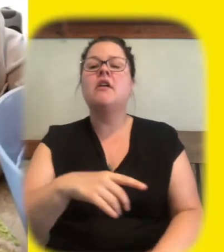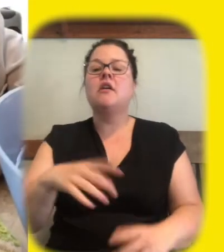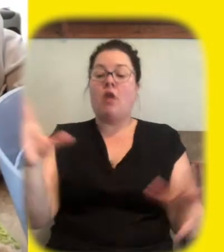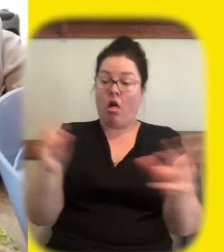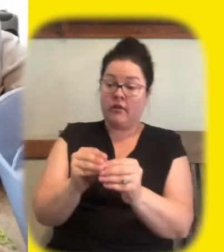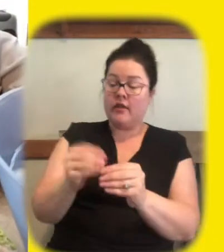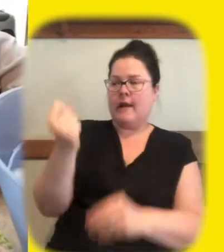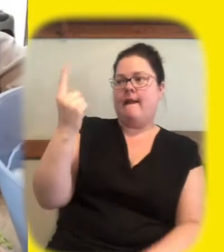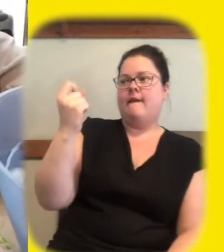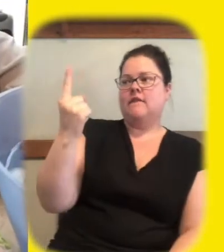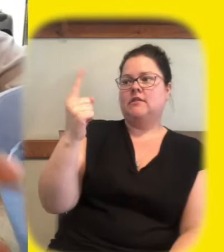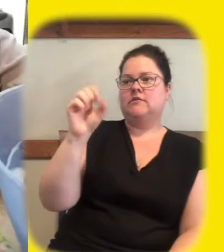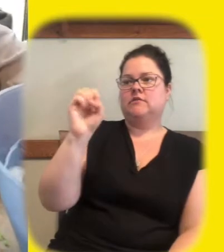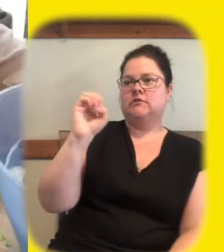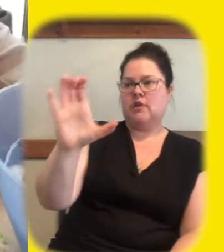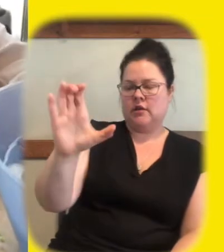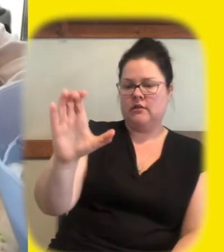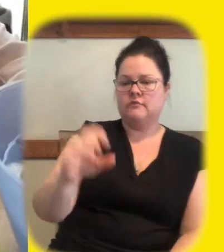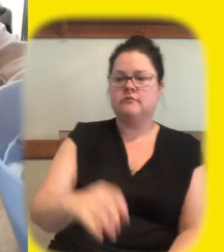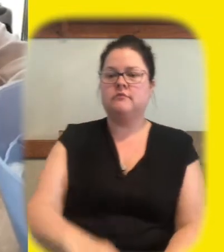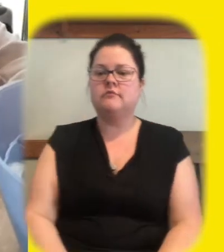11 seconds